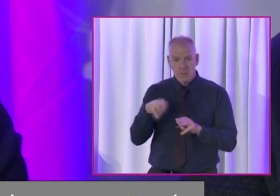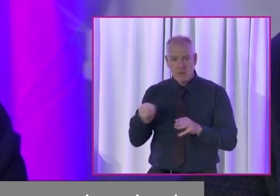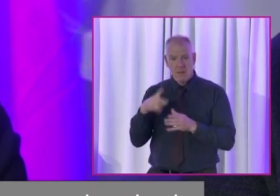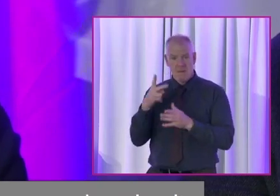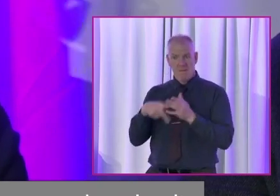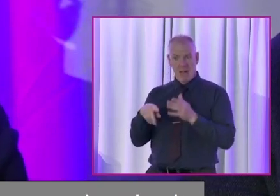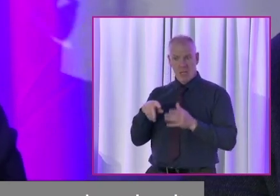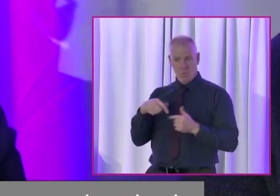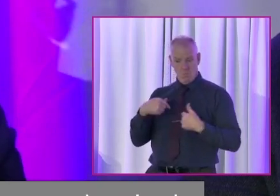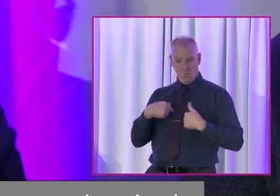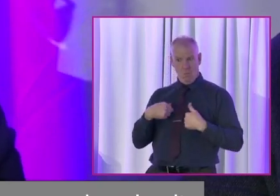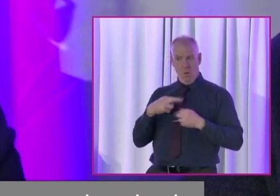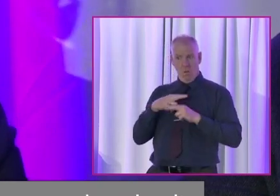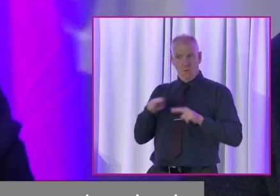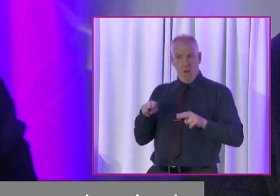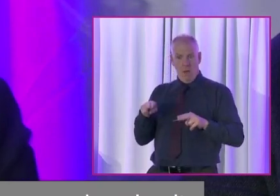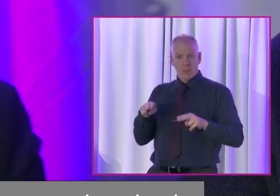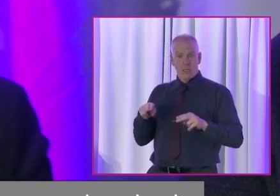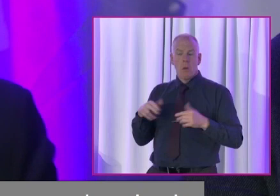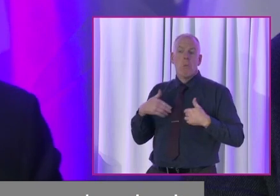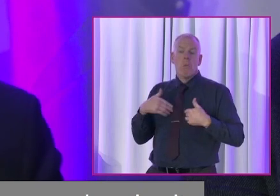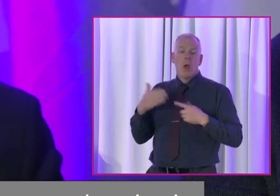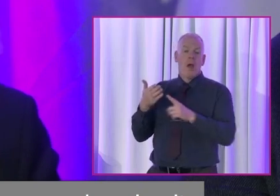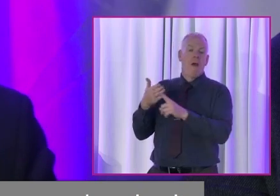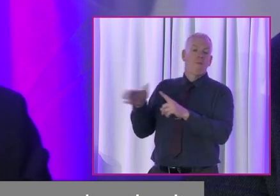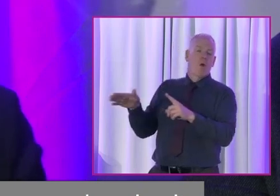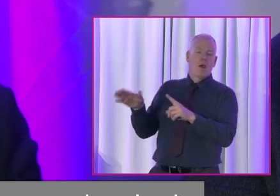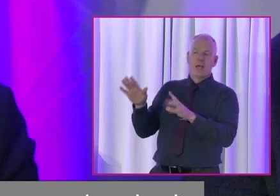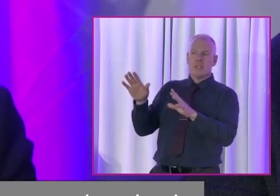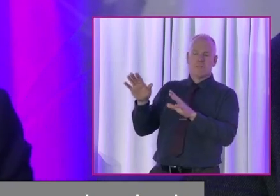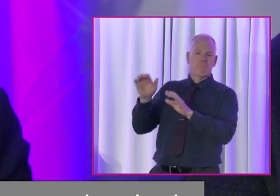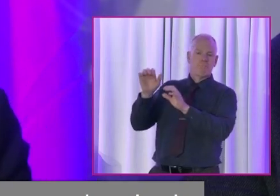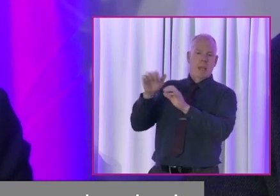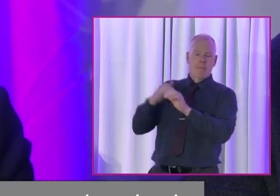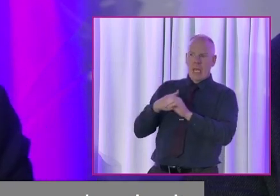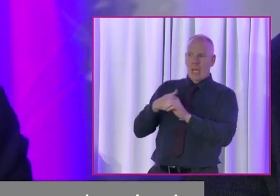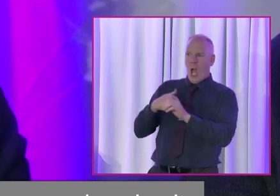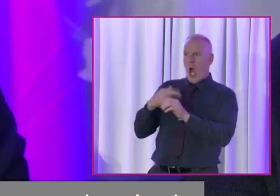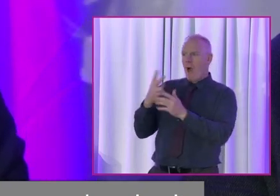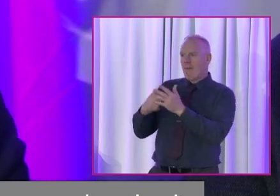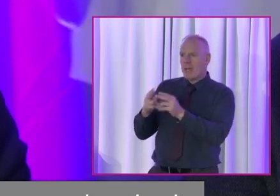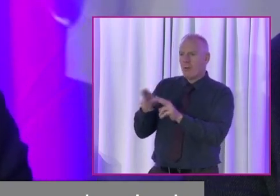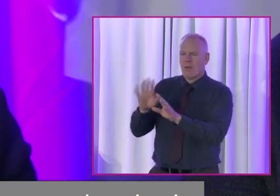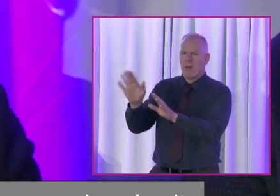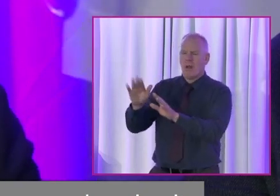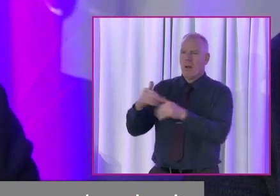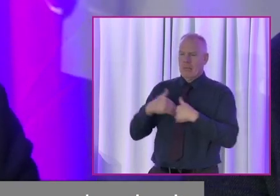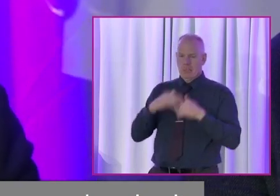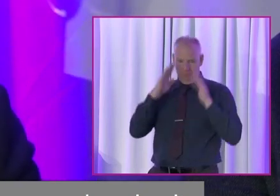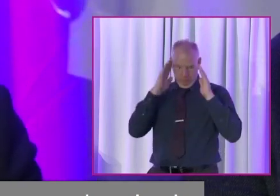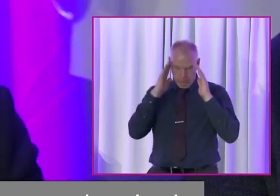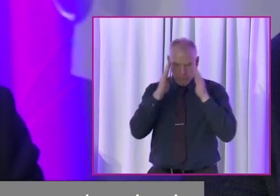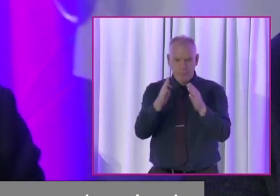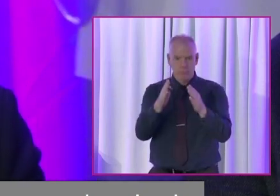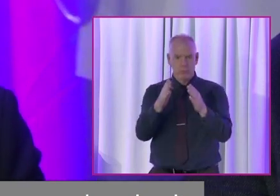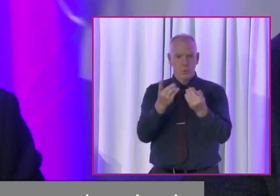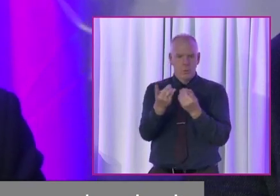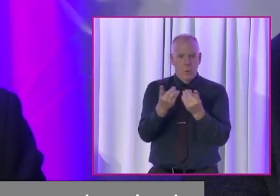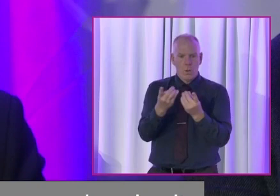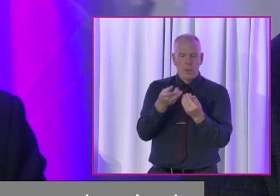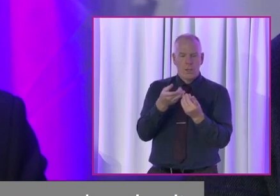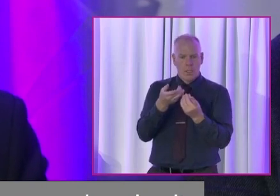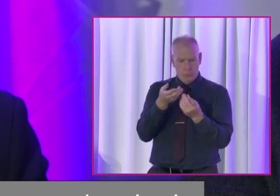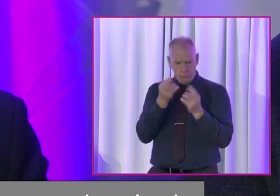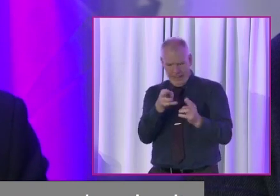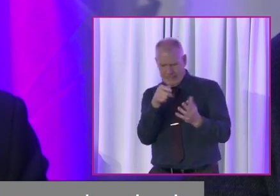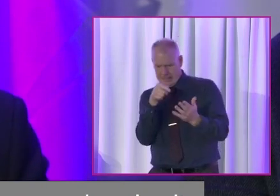I should avoid that being my compass. It's about, am